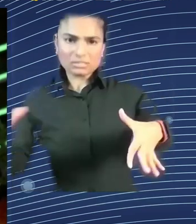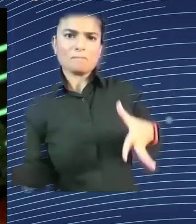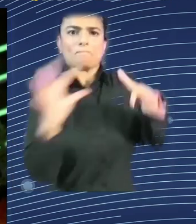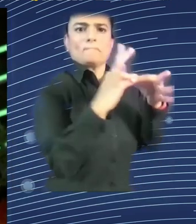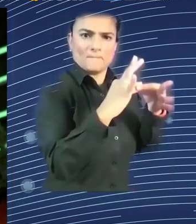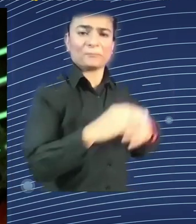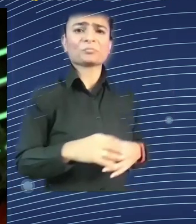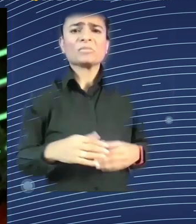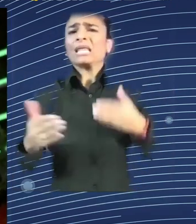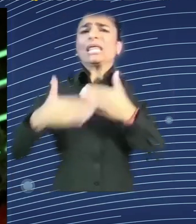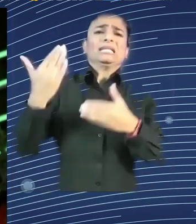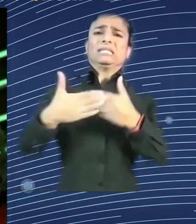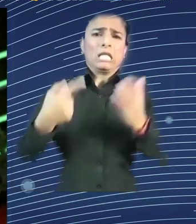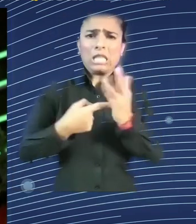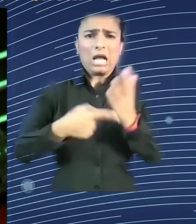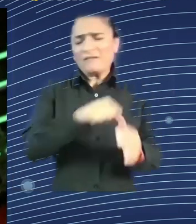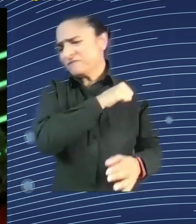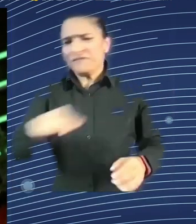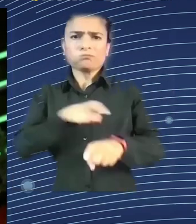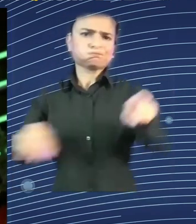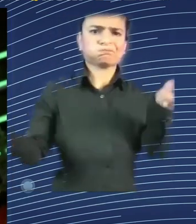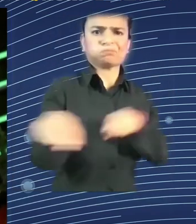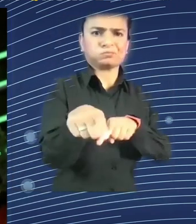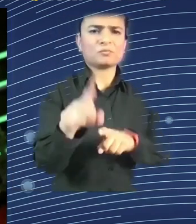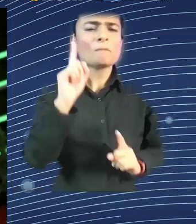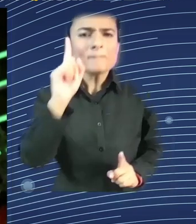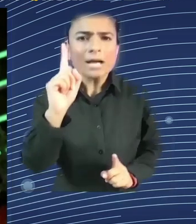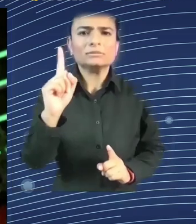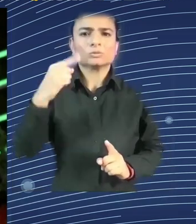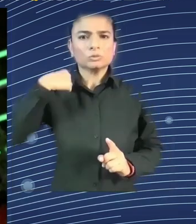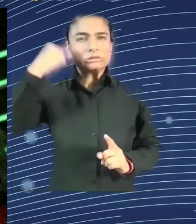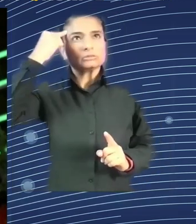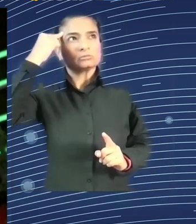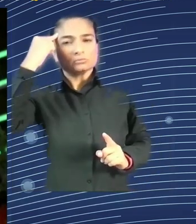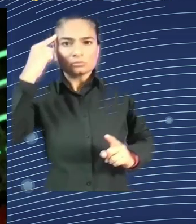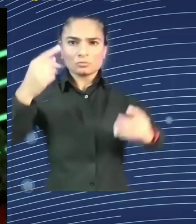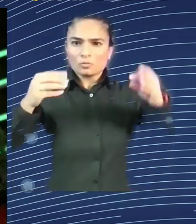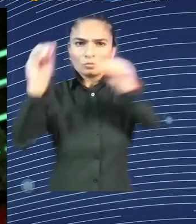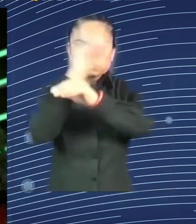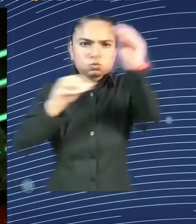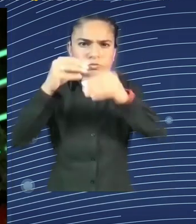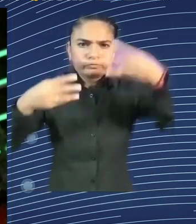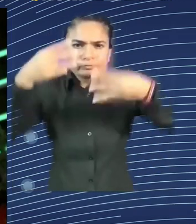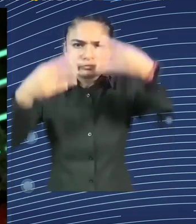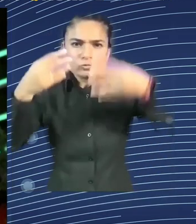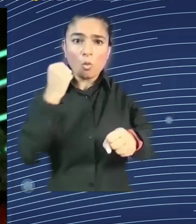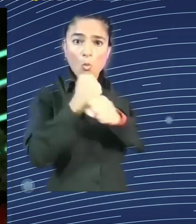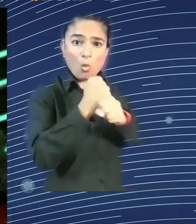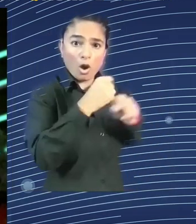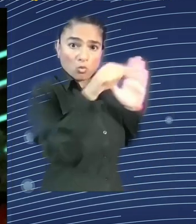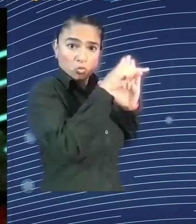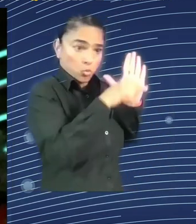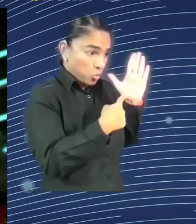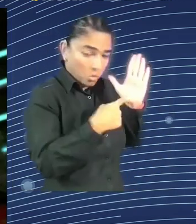questions is, first of all, how do we regulate the use of algorithms at work? How can we make sure that workers, you know, are